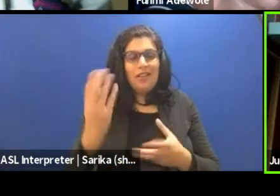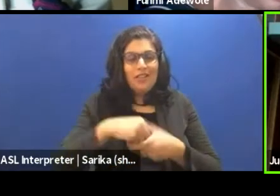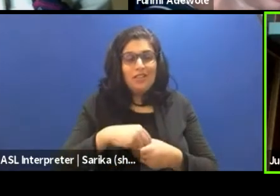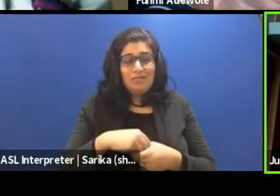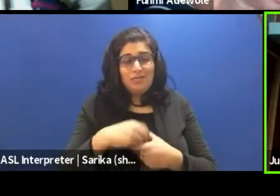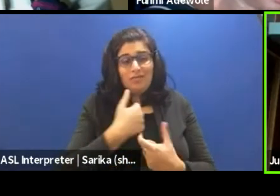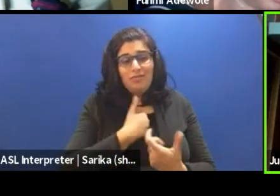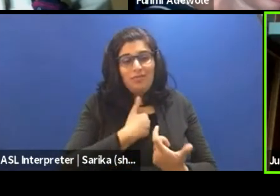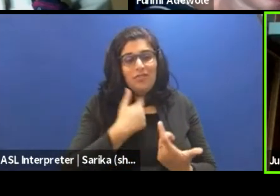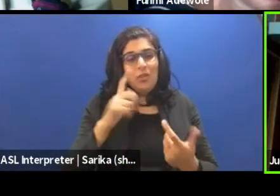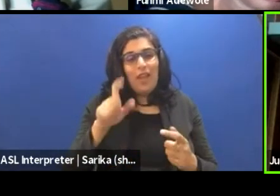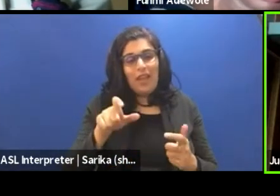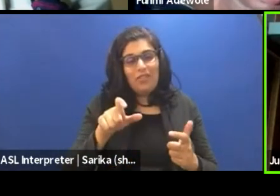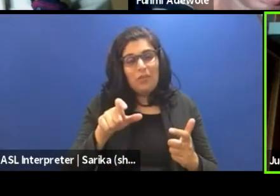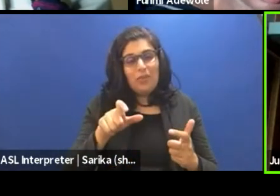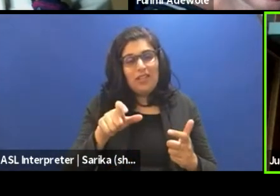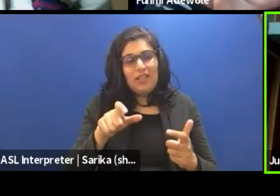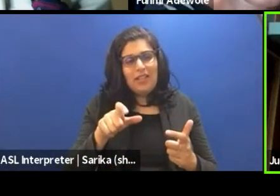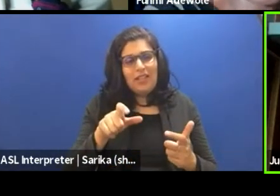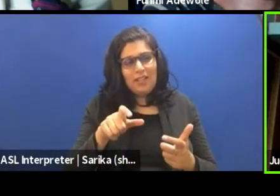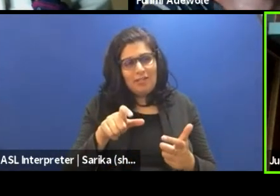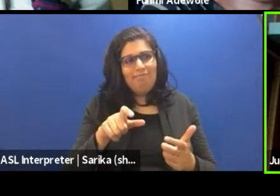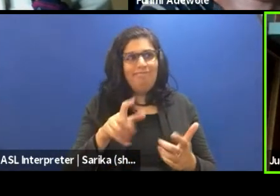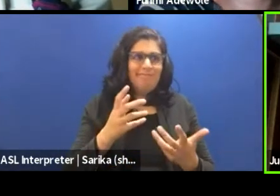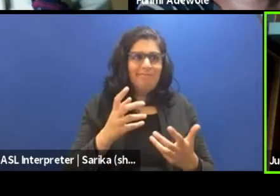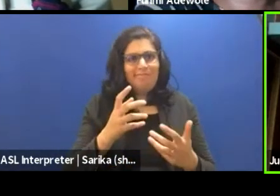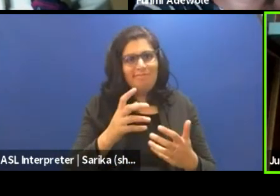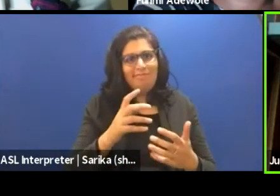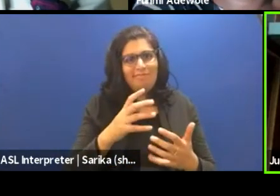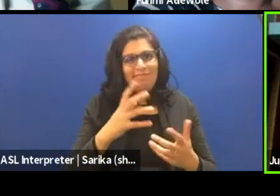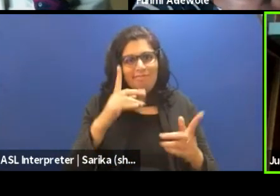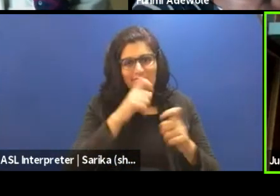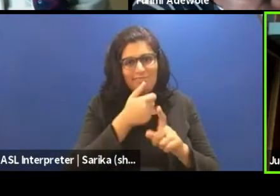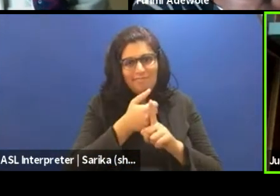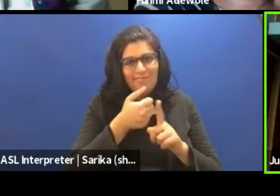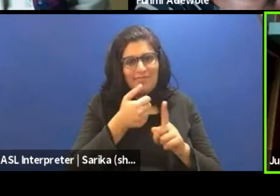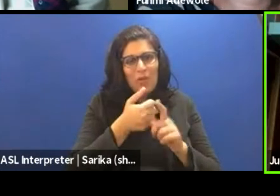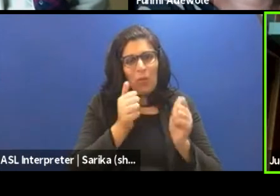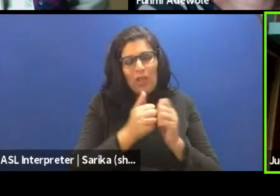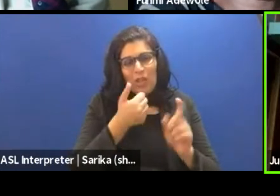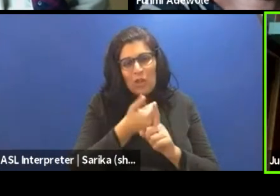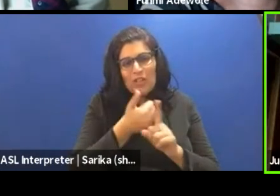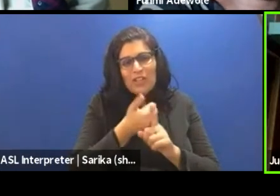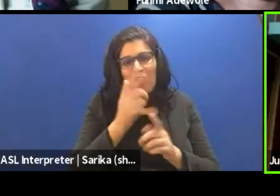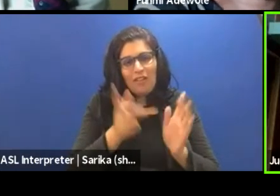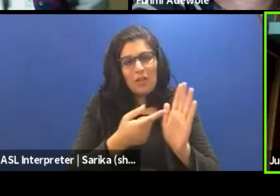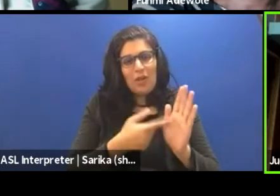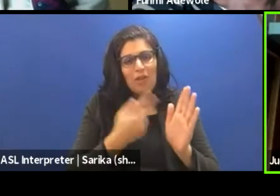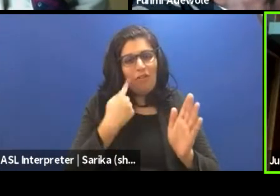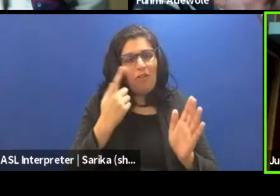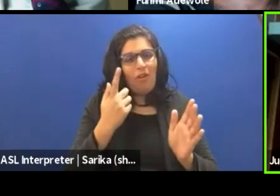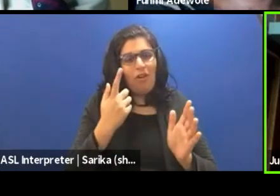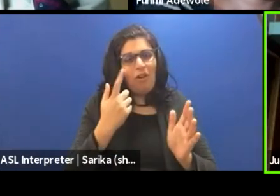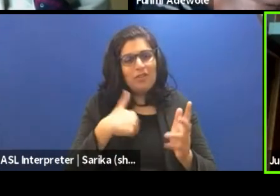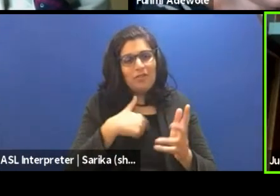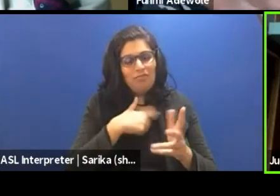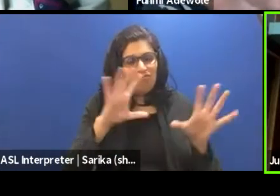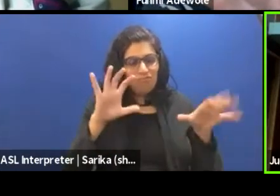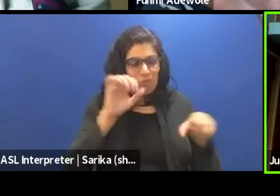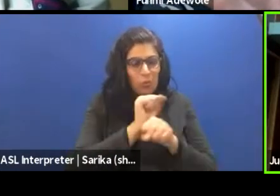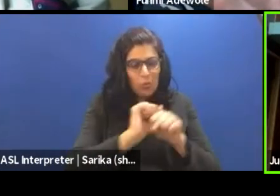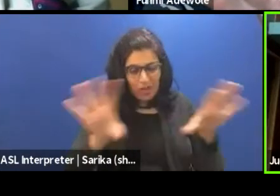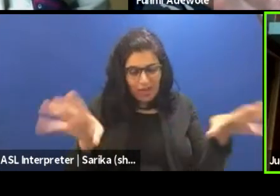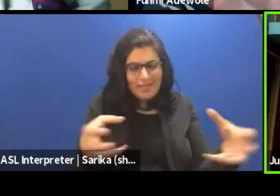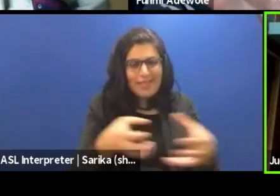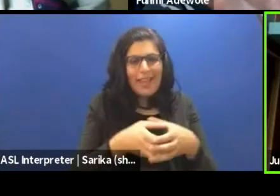able to, yeah, you have to be merciful to yourself sometimes for us to be able to together in a very collective way,